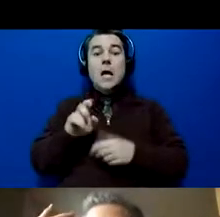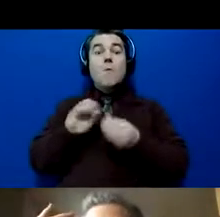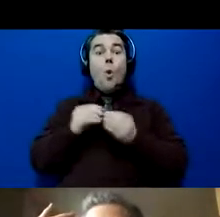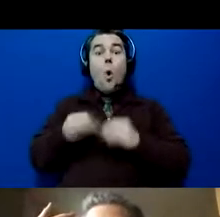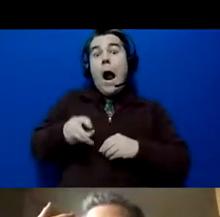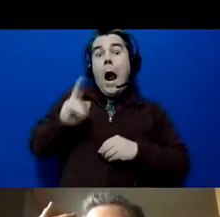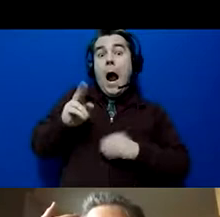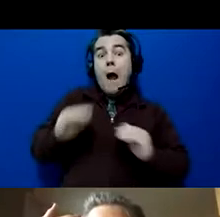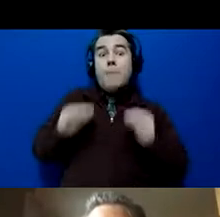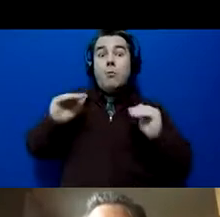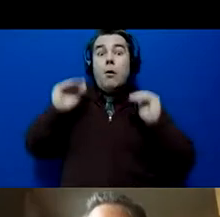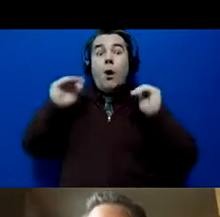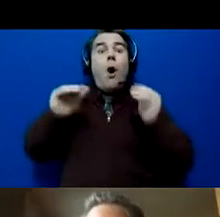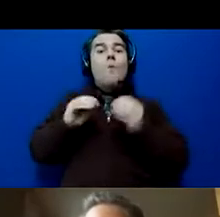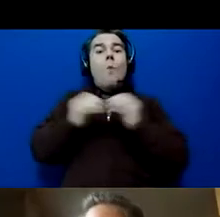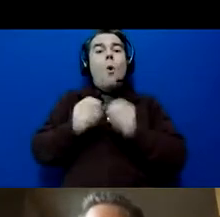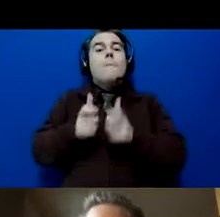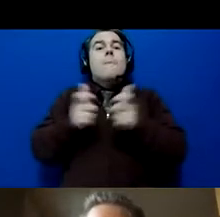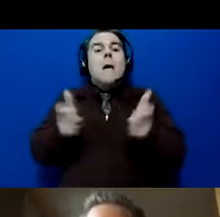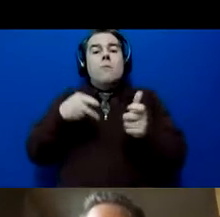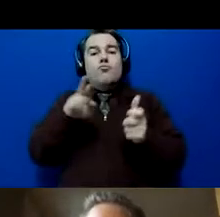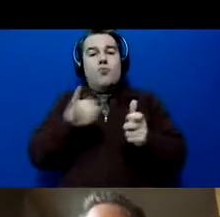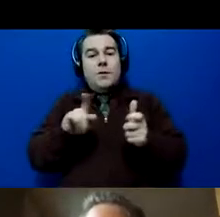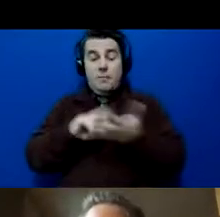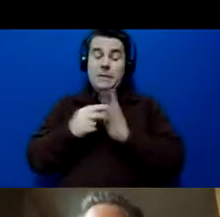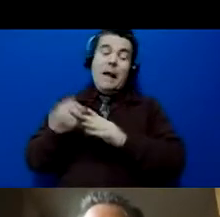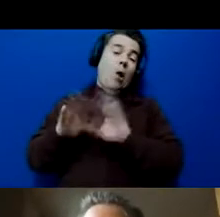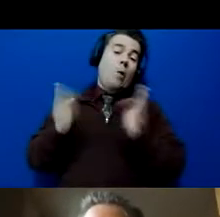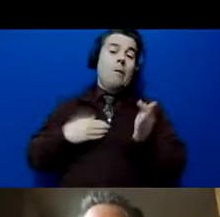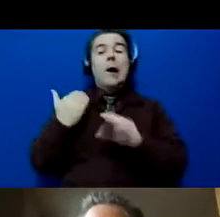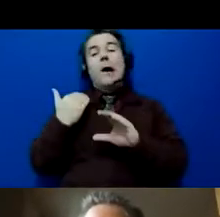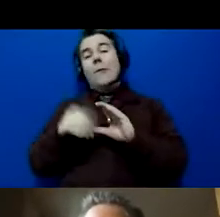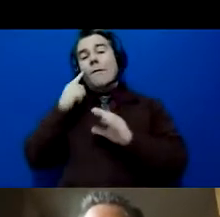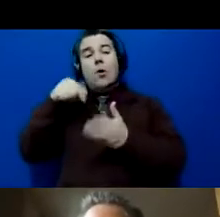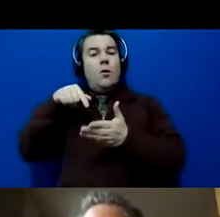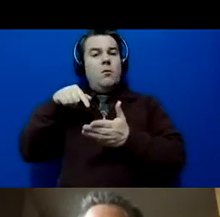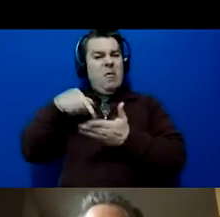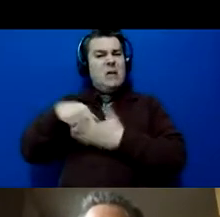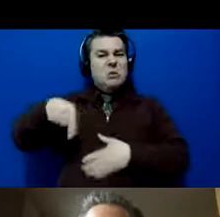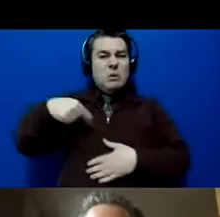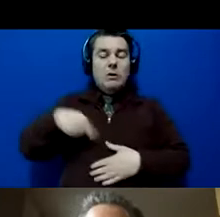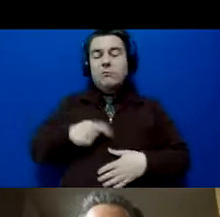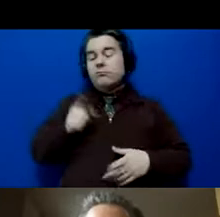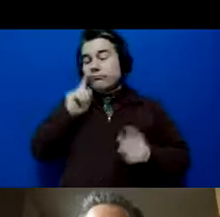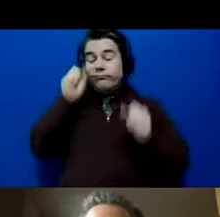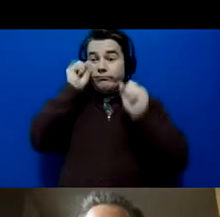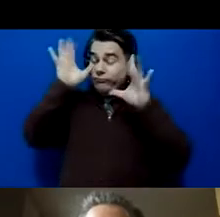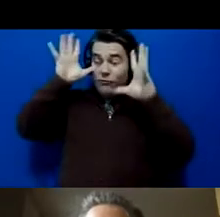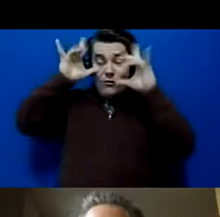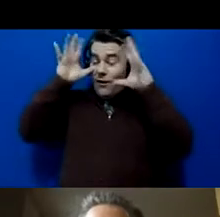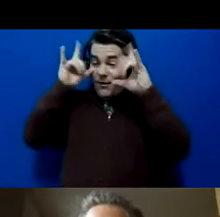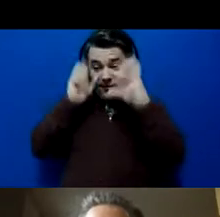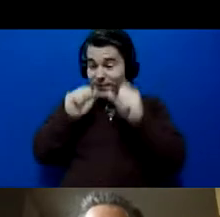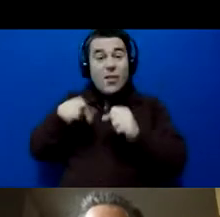the bigger the prize is. When I opened my email for this quarter, I was like, whoa, these